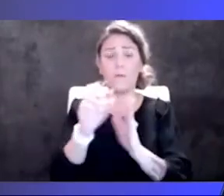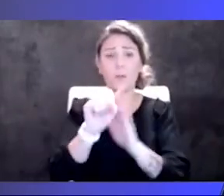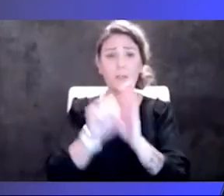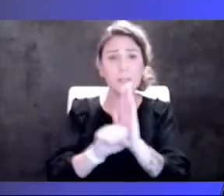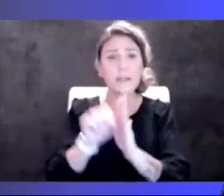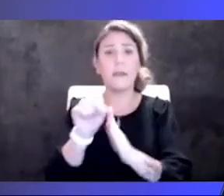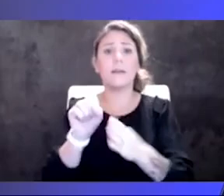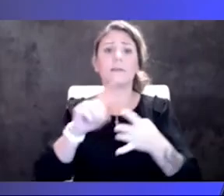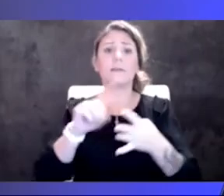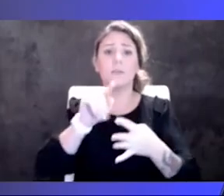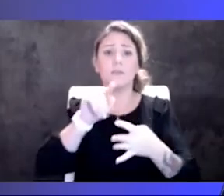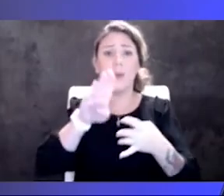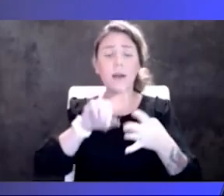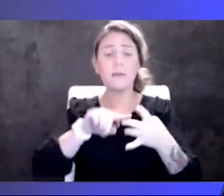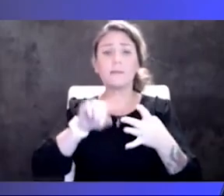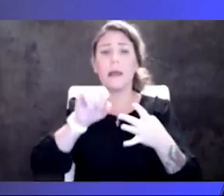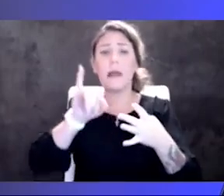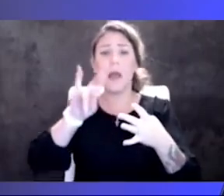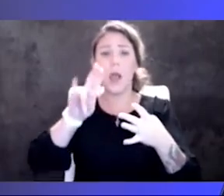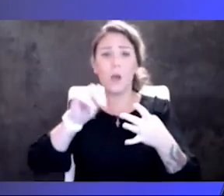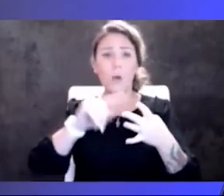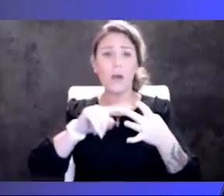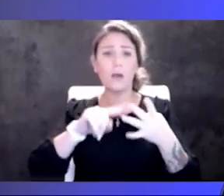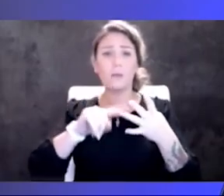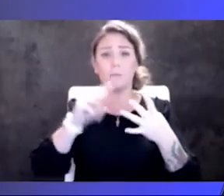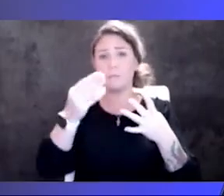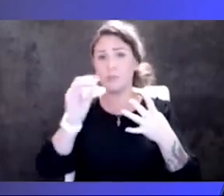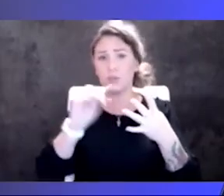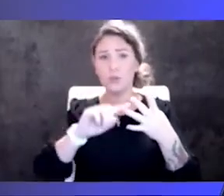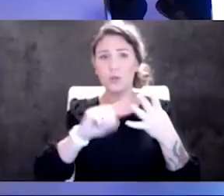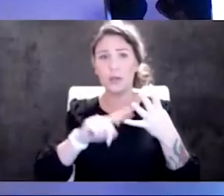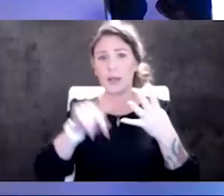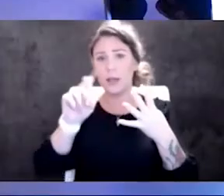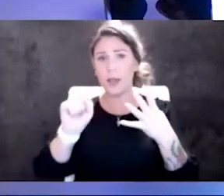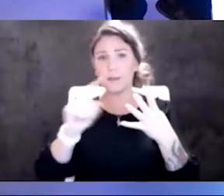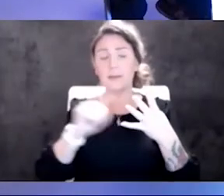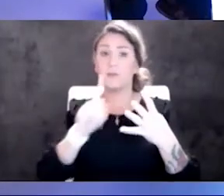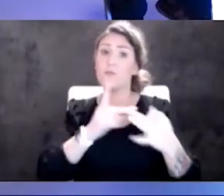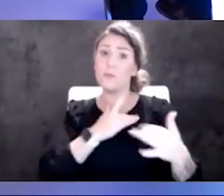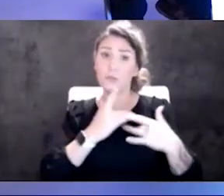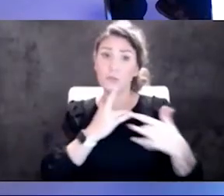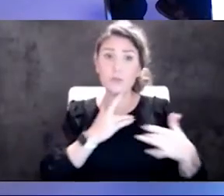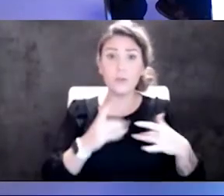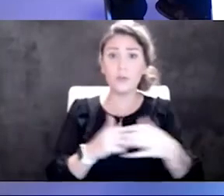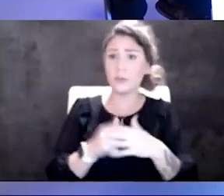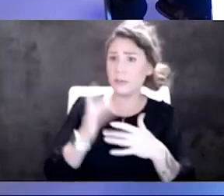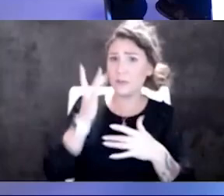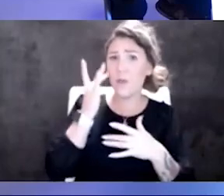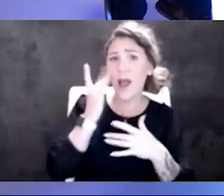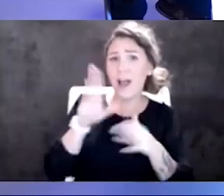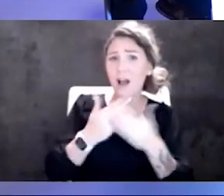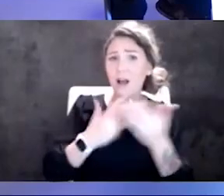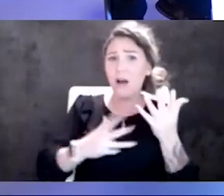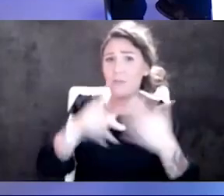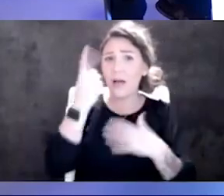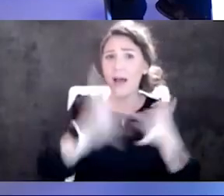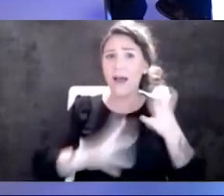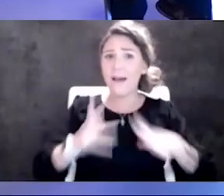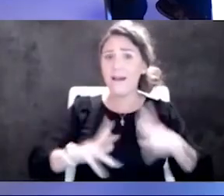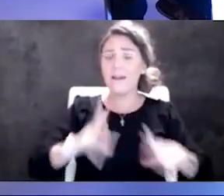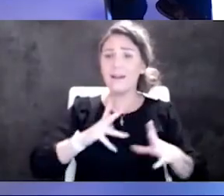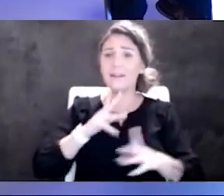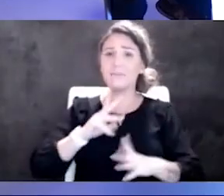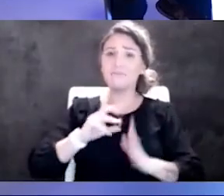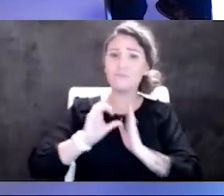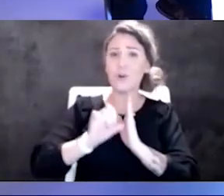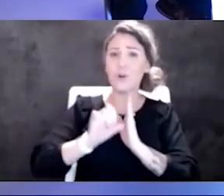Missouri, and Kansas, it's very, very concerning for me. Yeah, and is that why you dressed in black today? Because I'm impressed in the holiday season. I've got my little